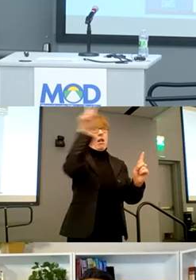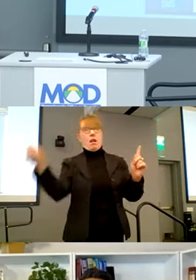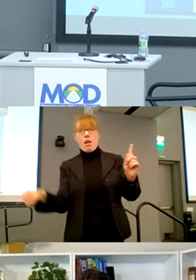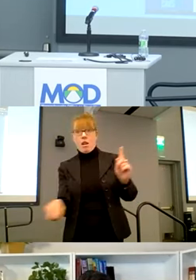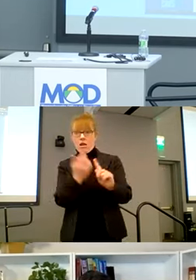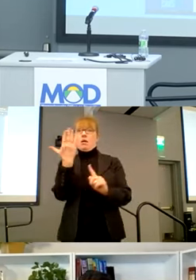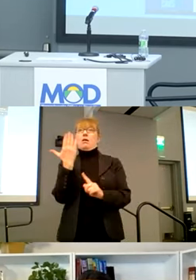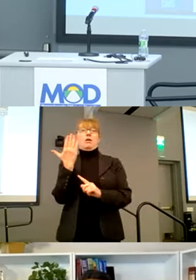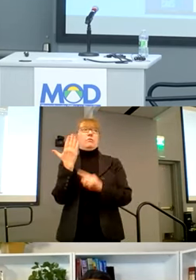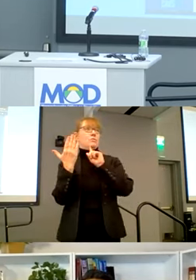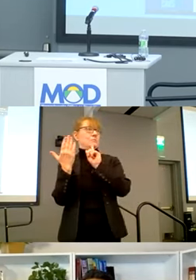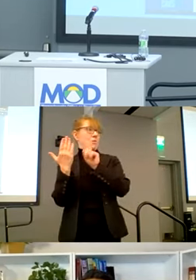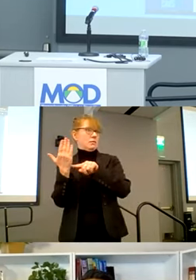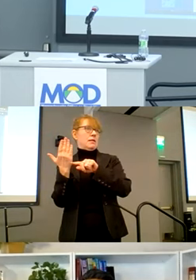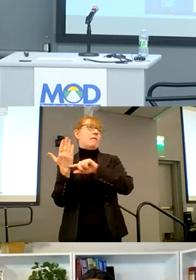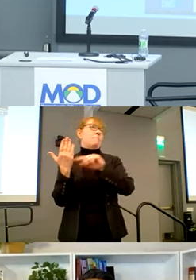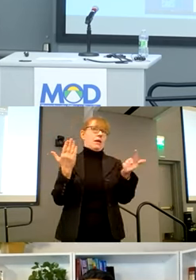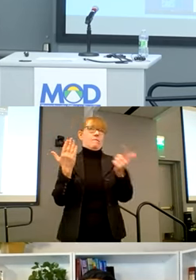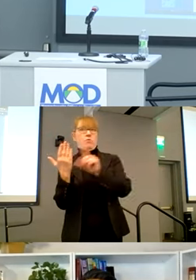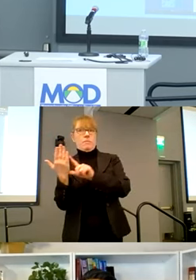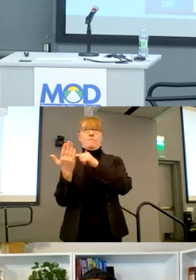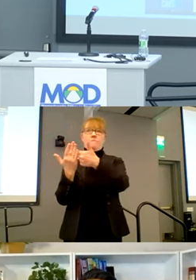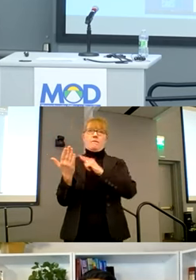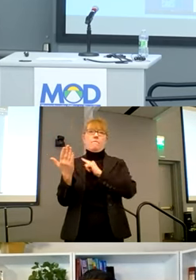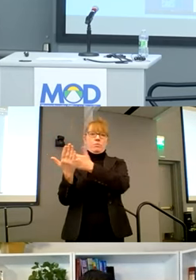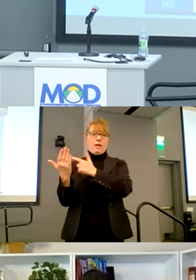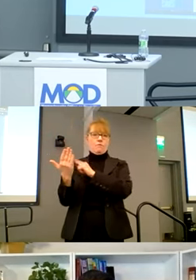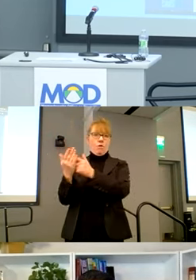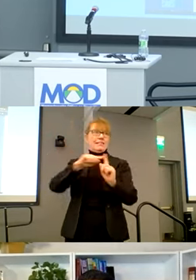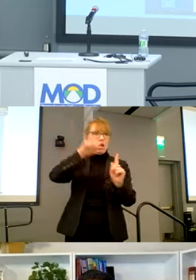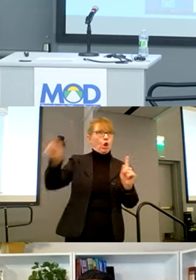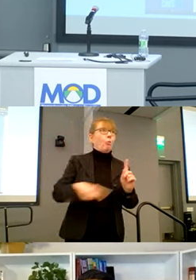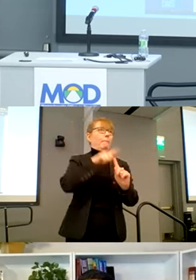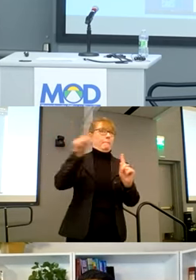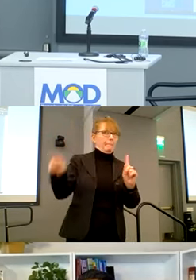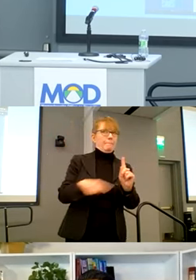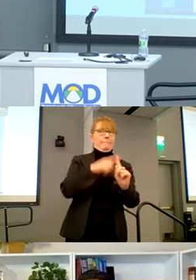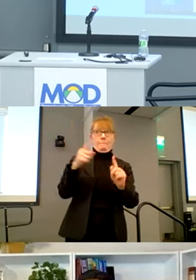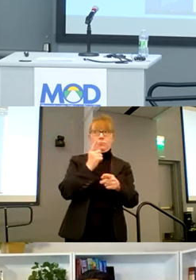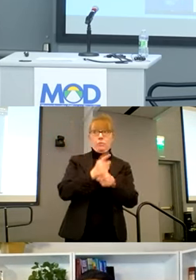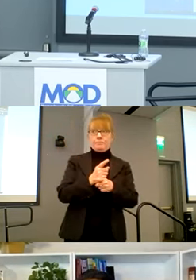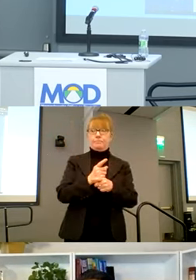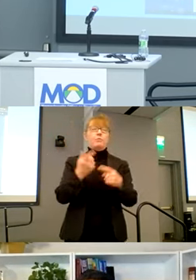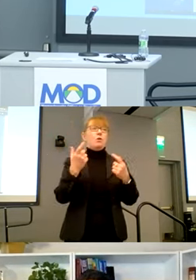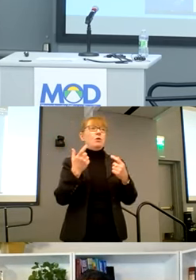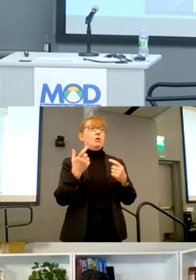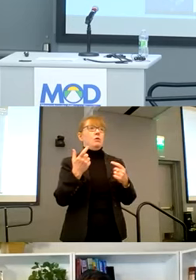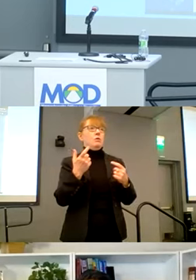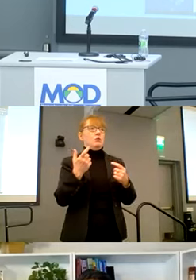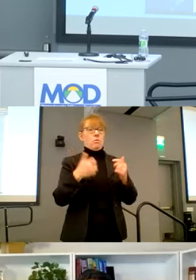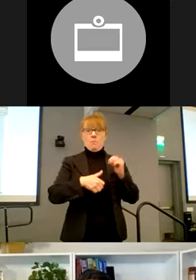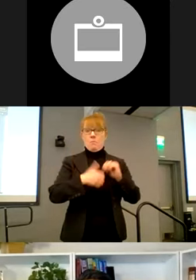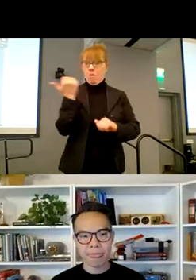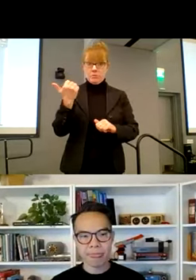player and then back and forth and back and forth in this, in this loop, right? So largely with the, the people that we help,